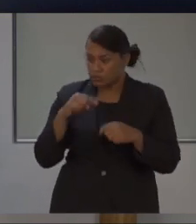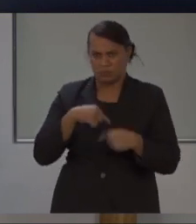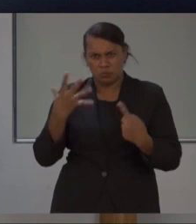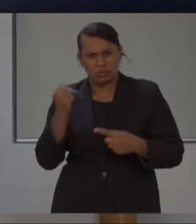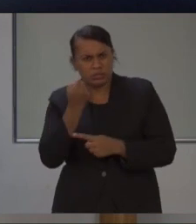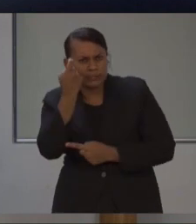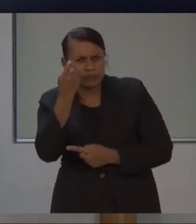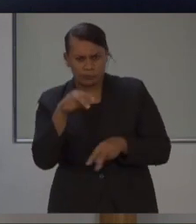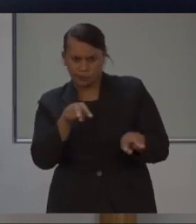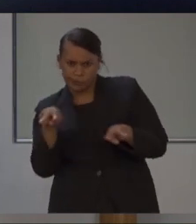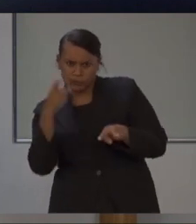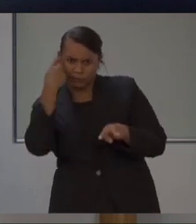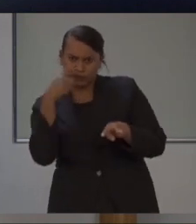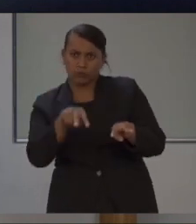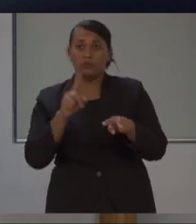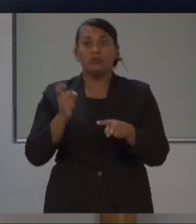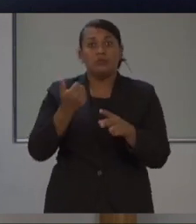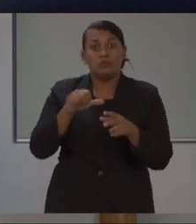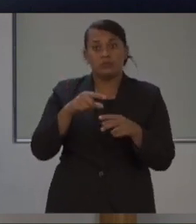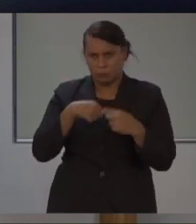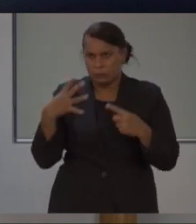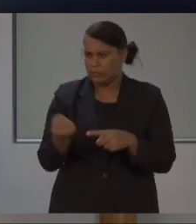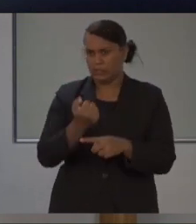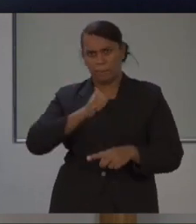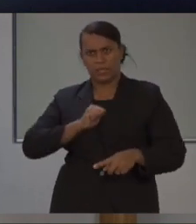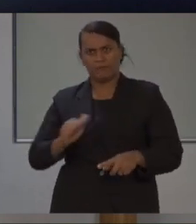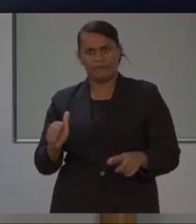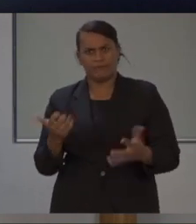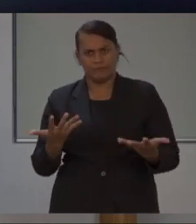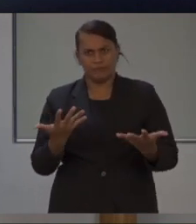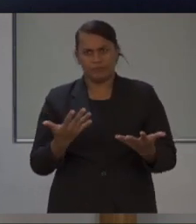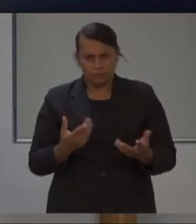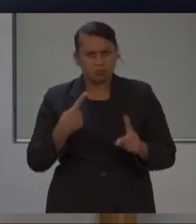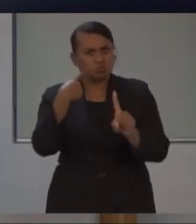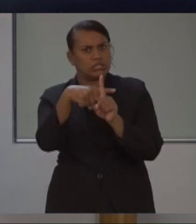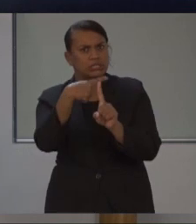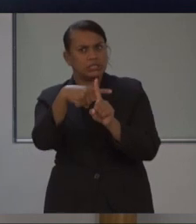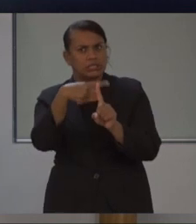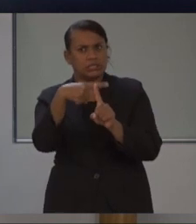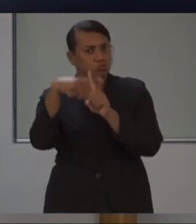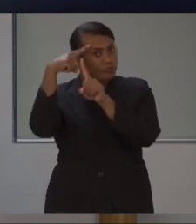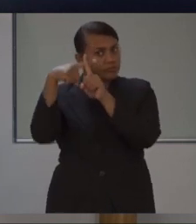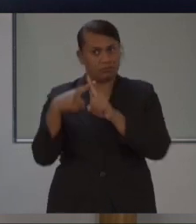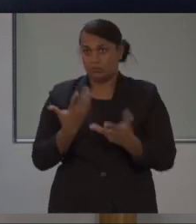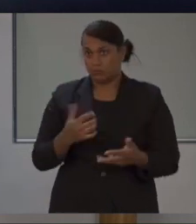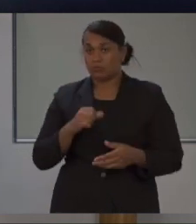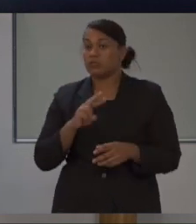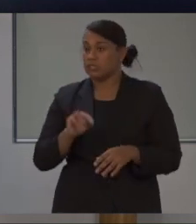We must stay disciplined. We must keep ourselves one step ahead of this killer virus.